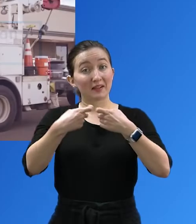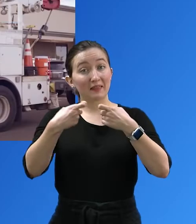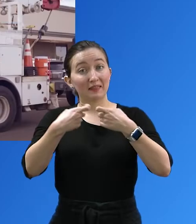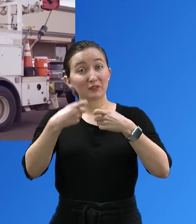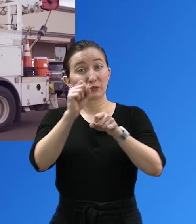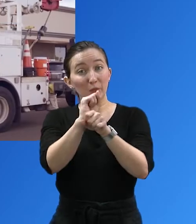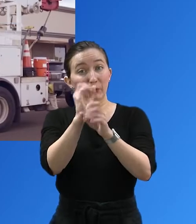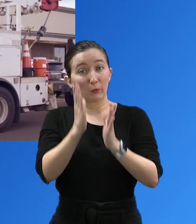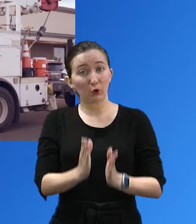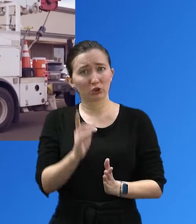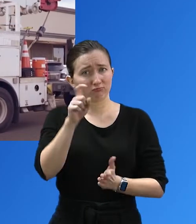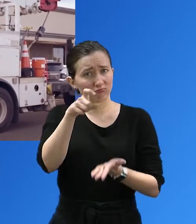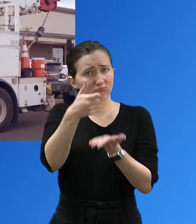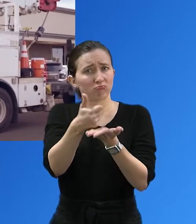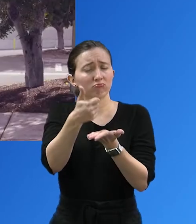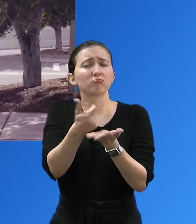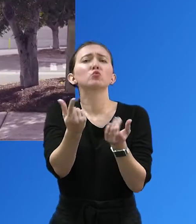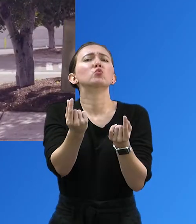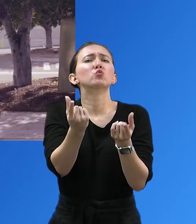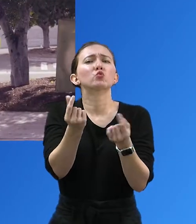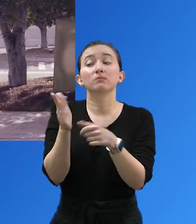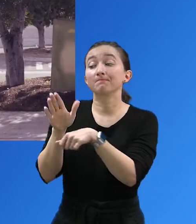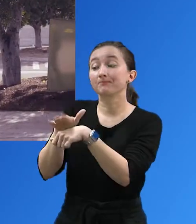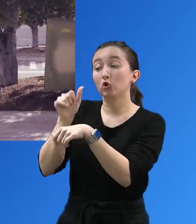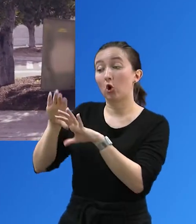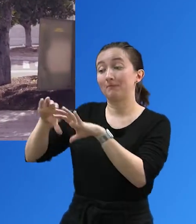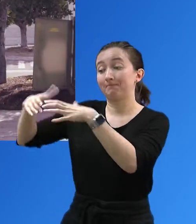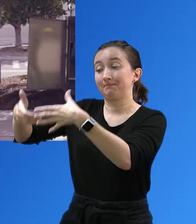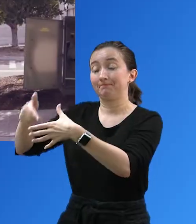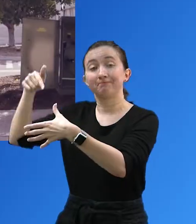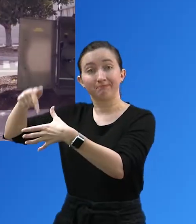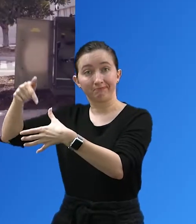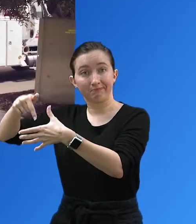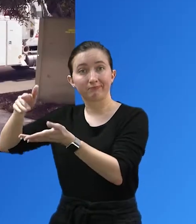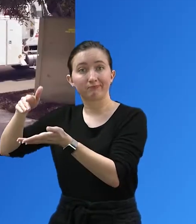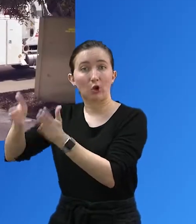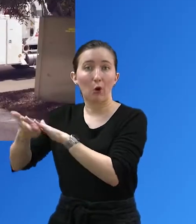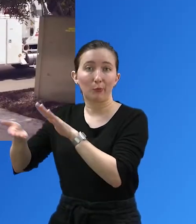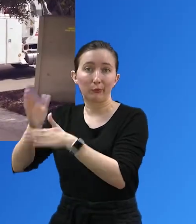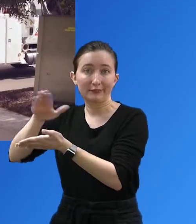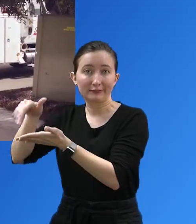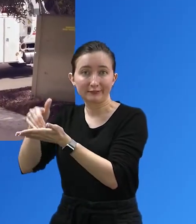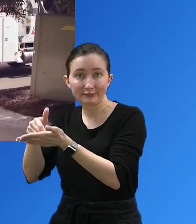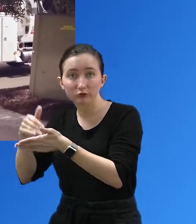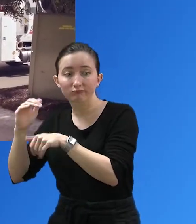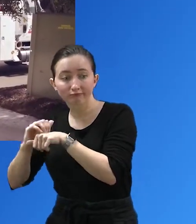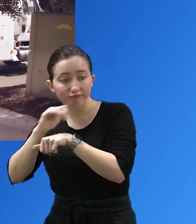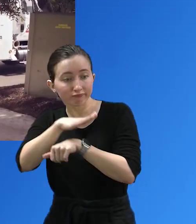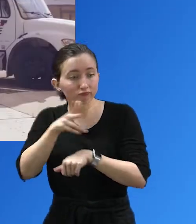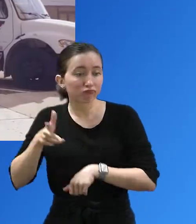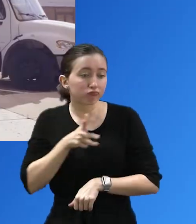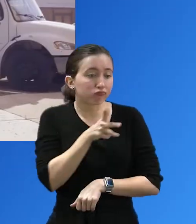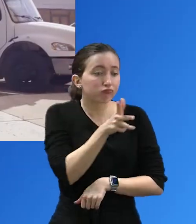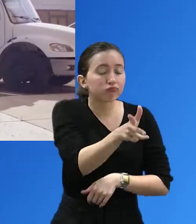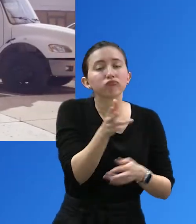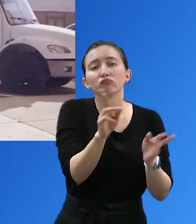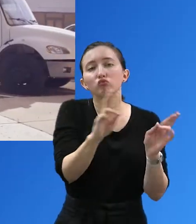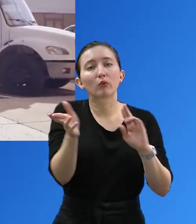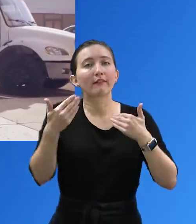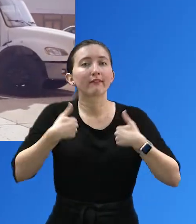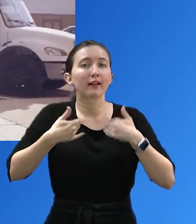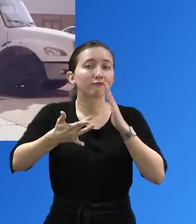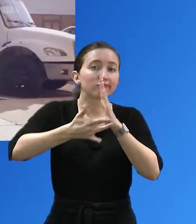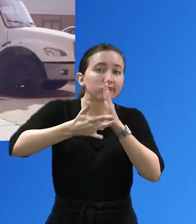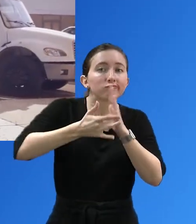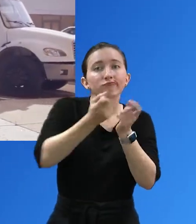If the electric troubleshooter needs assistance, a crew is dispatched from one of SD Genie's operating centers with the tools, equipment, and